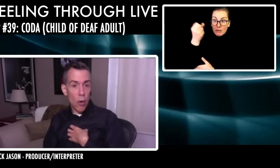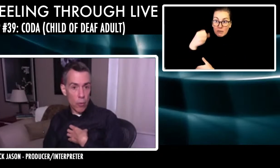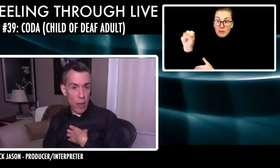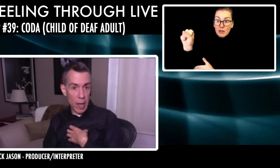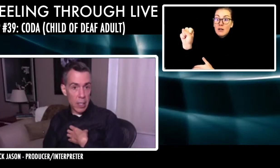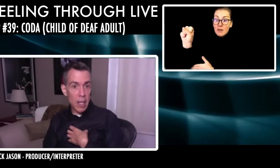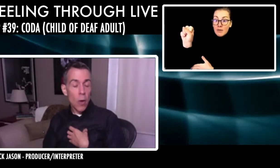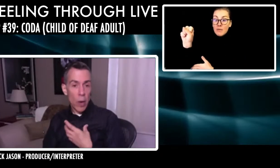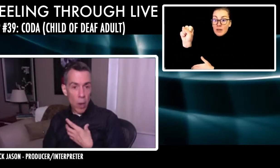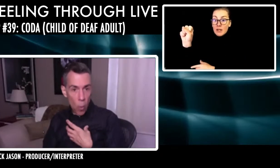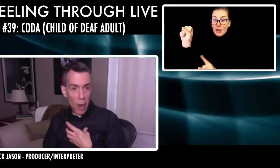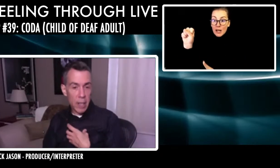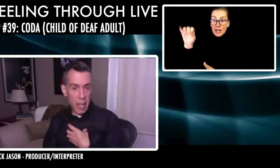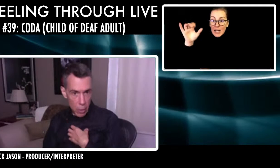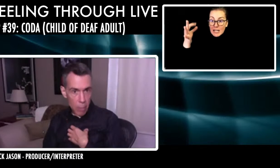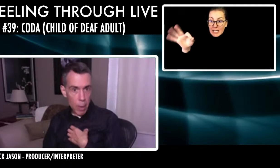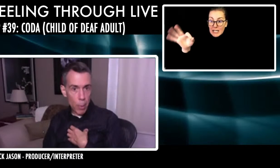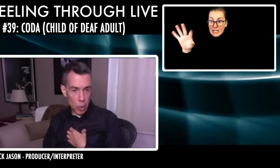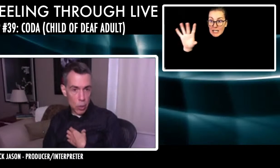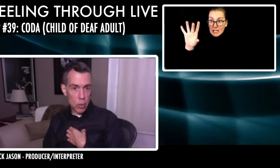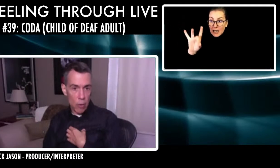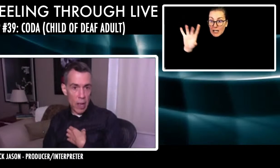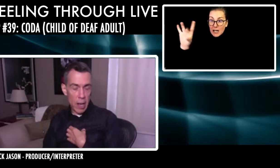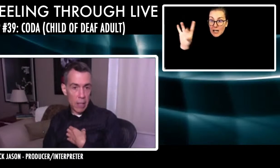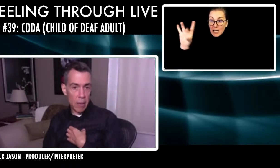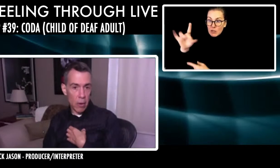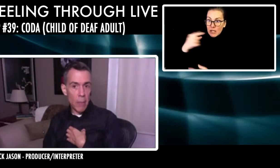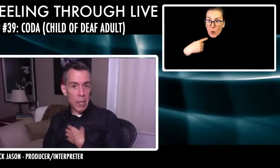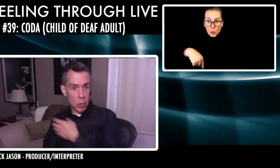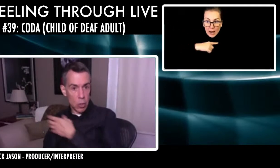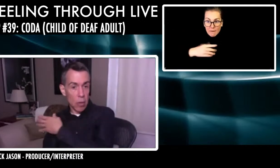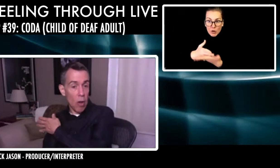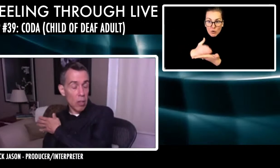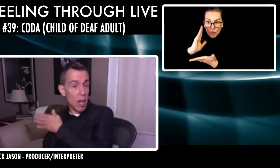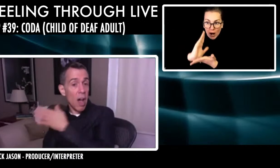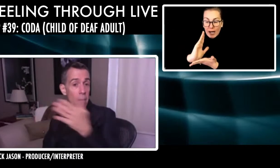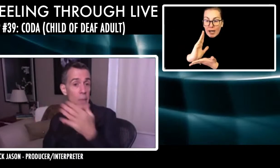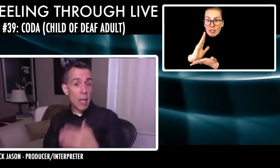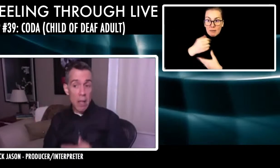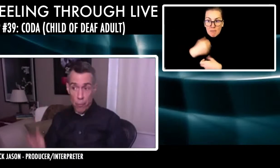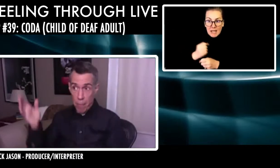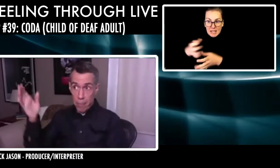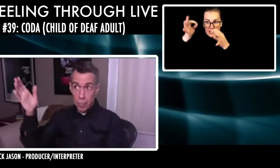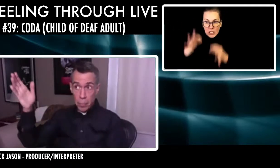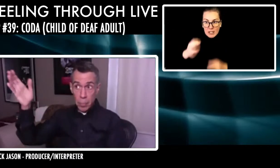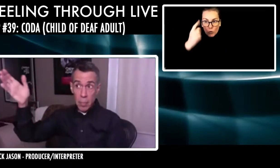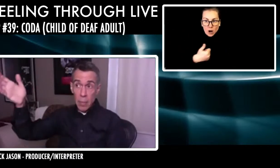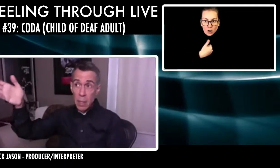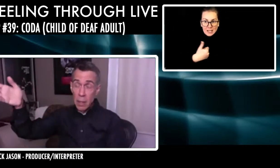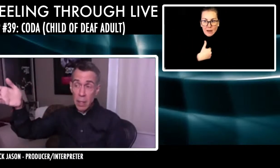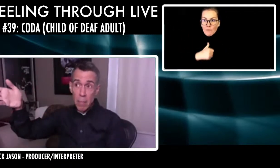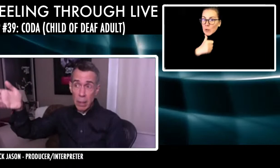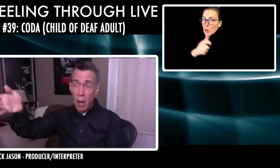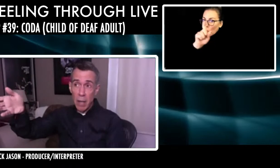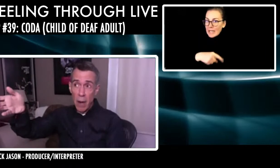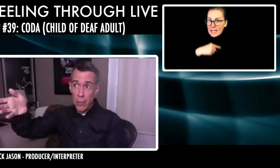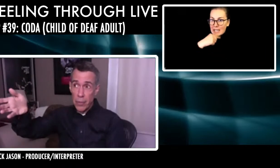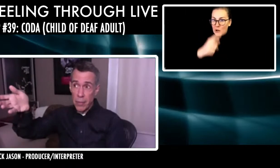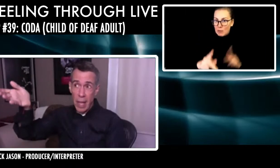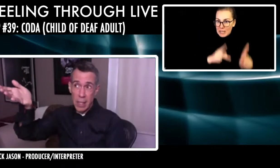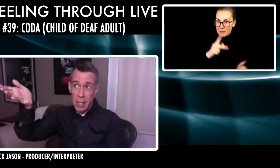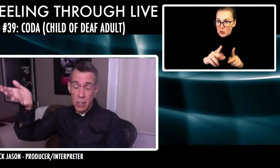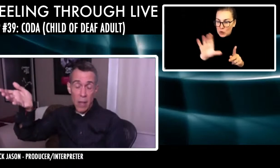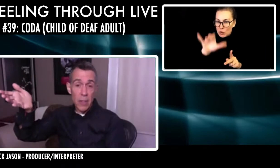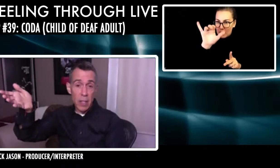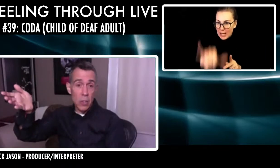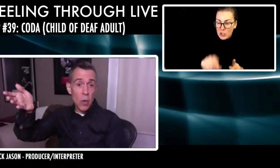choose our own fate. We don't want hearing people to choose our fate any longer. I mean, it took a long time from the Milan conference